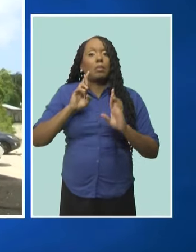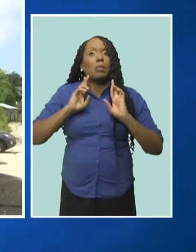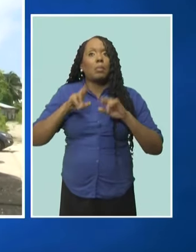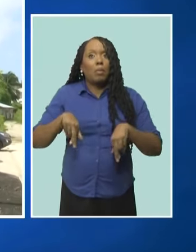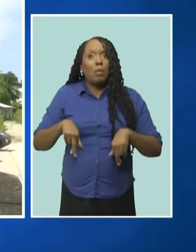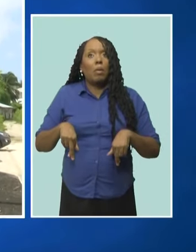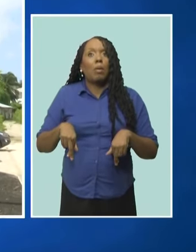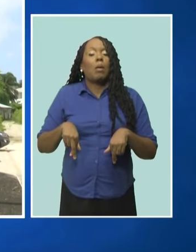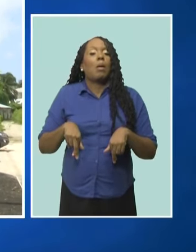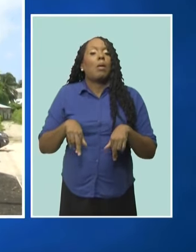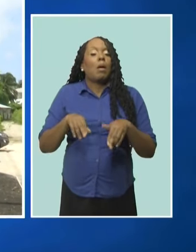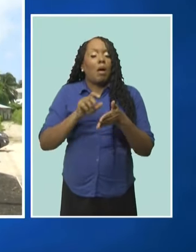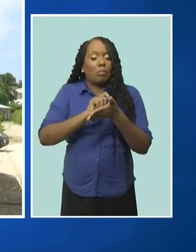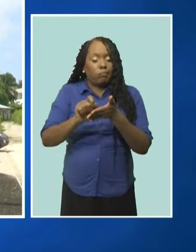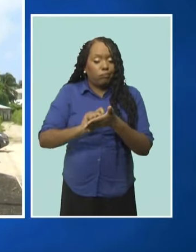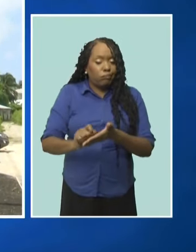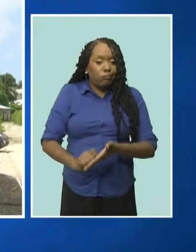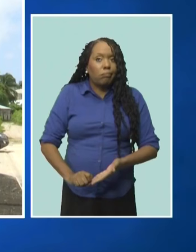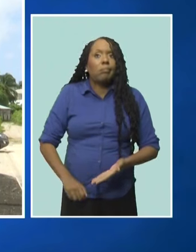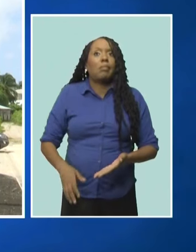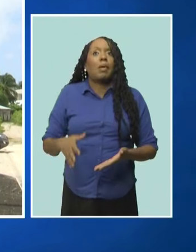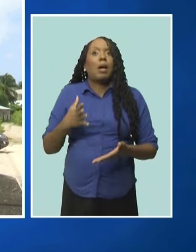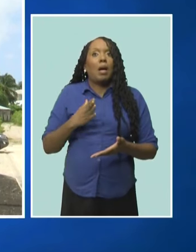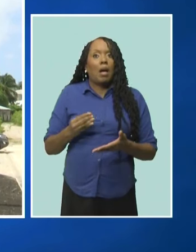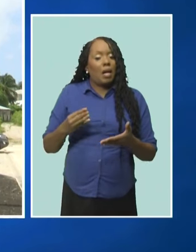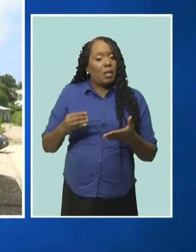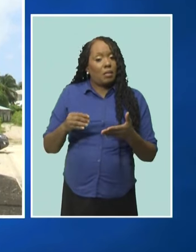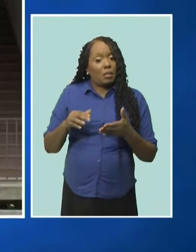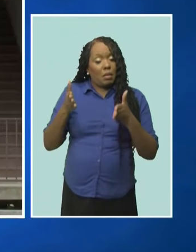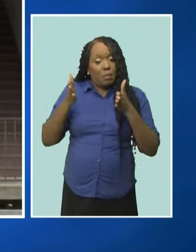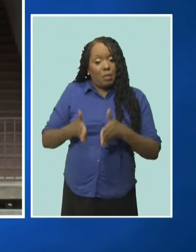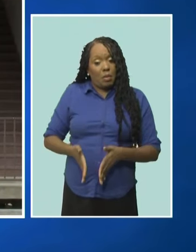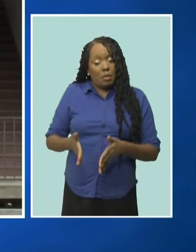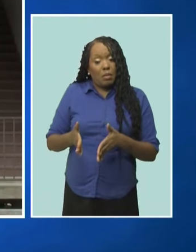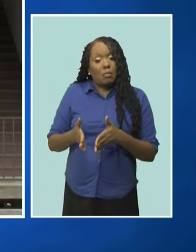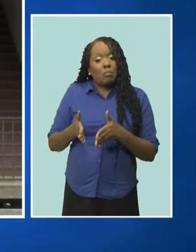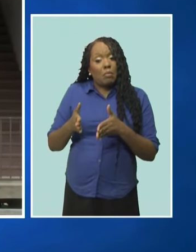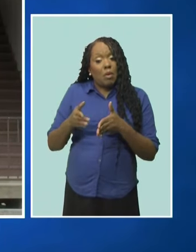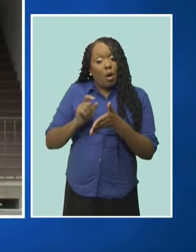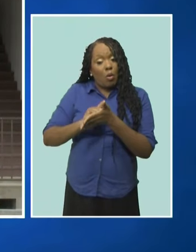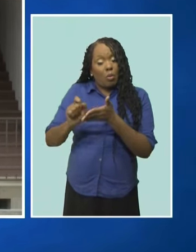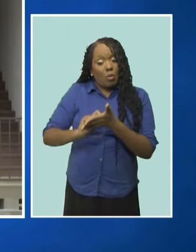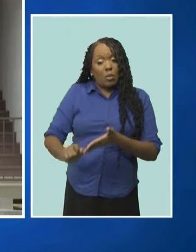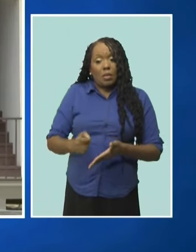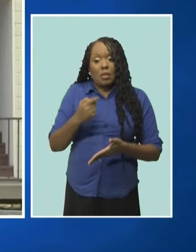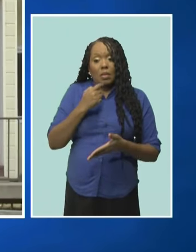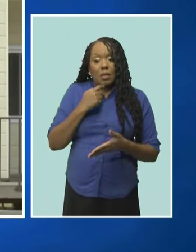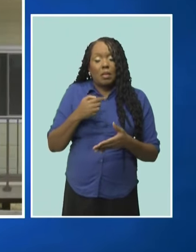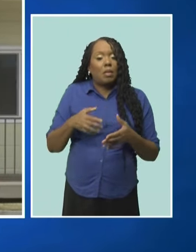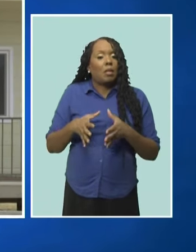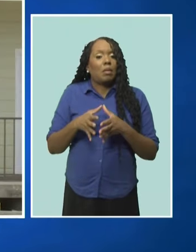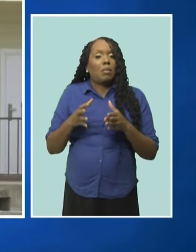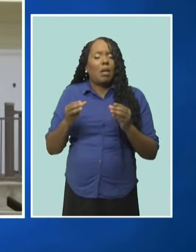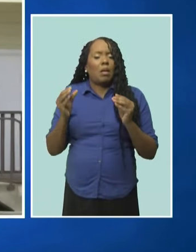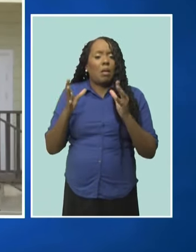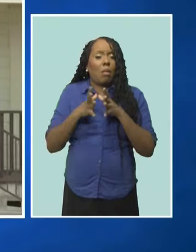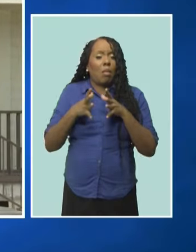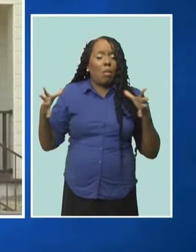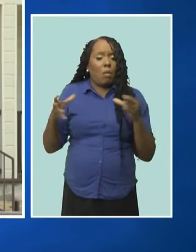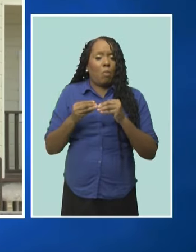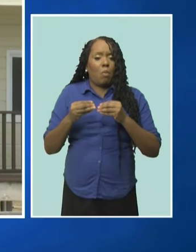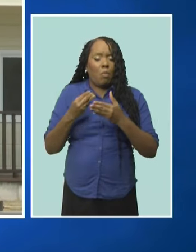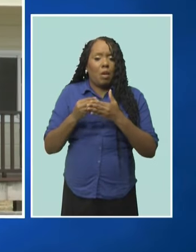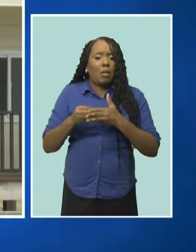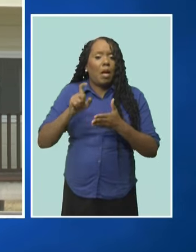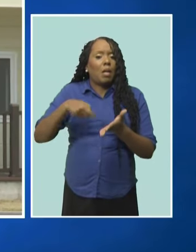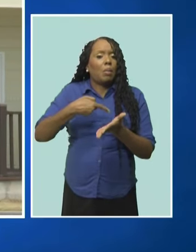by the Ministry of Housing, Lands and Maintenance. The Auditor General has highlighted that the project faces millions in cost overruns. Questions about